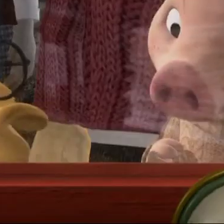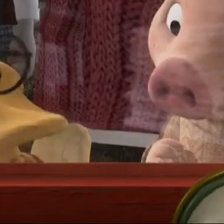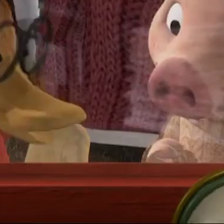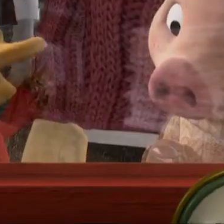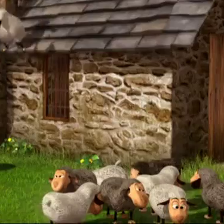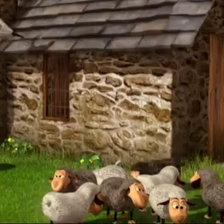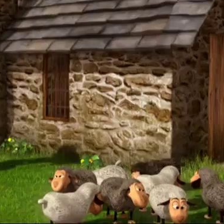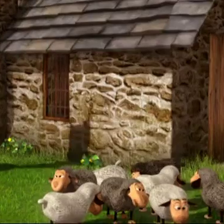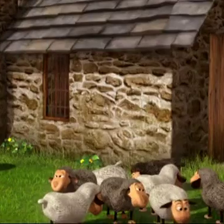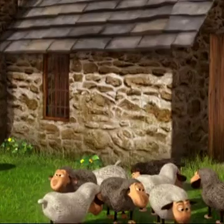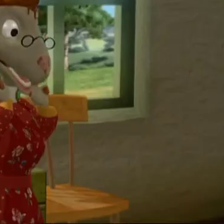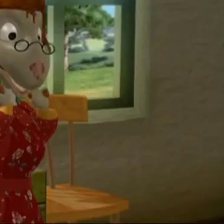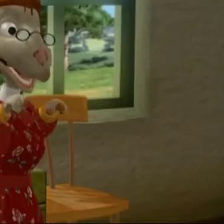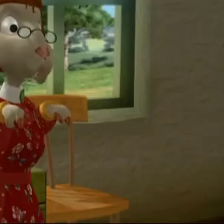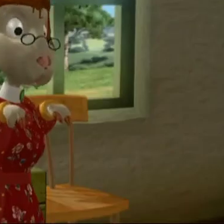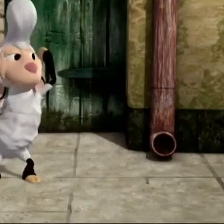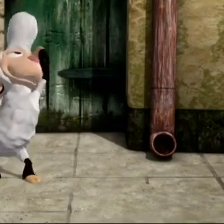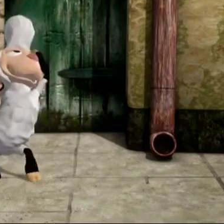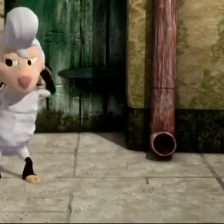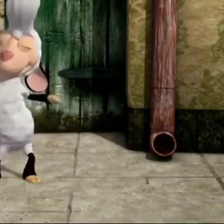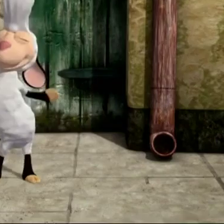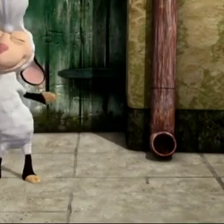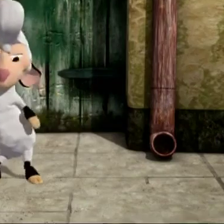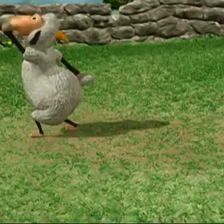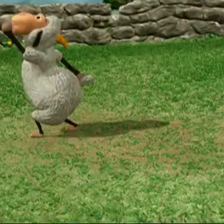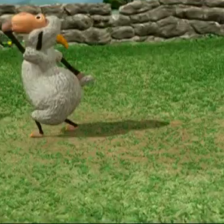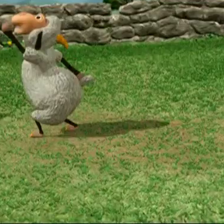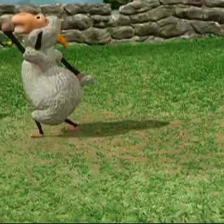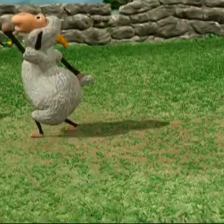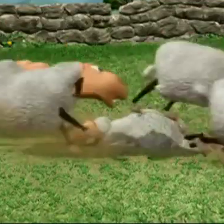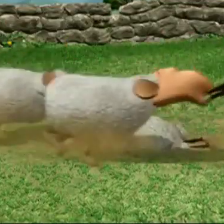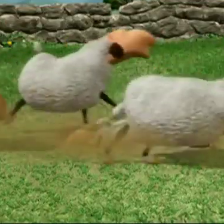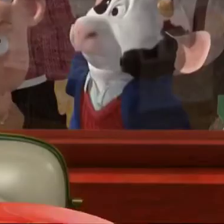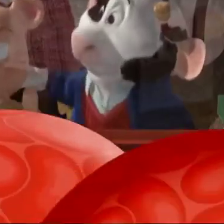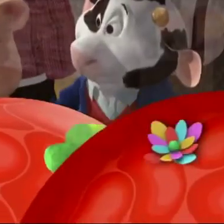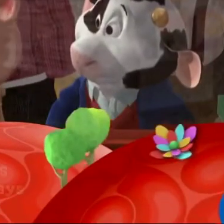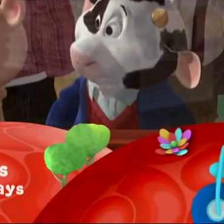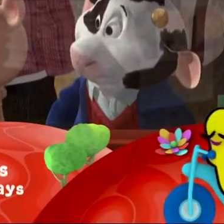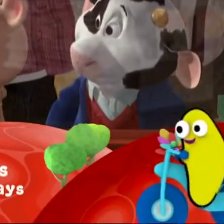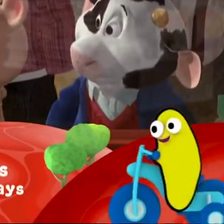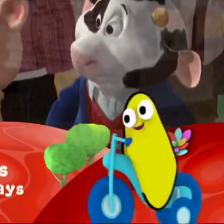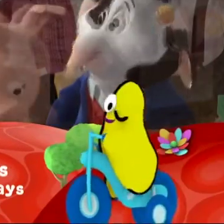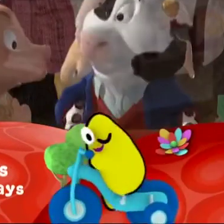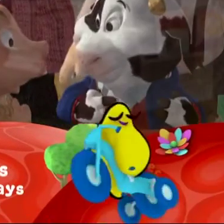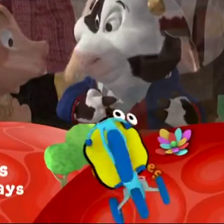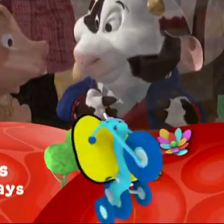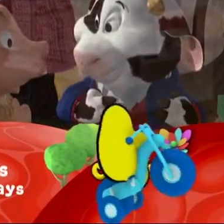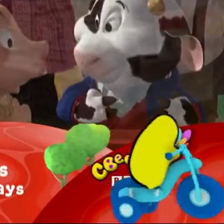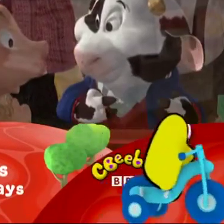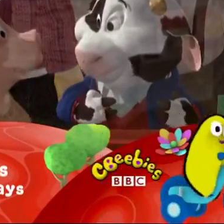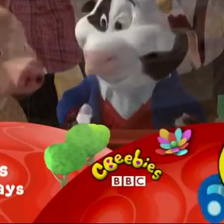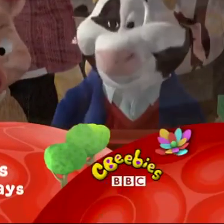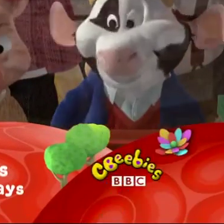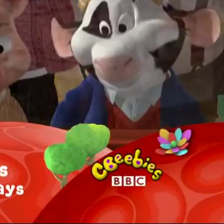Oh, I want to be on the TV! Rock and roll! Shakers! Run for your lives! Weekdays at 5.15 on CBeebies!